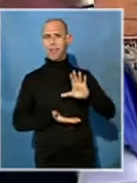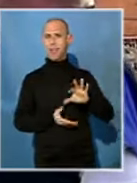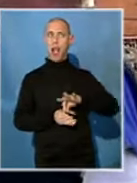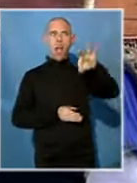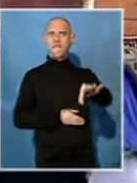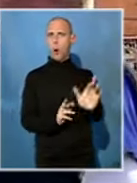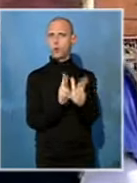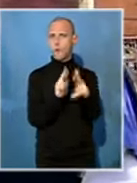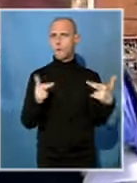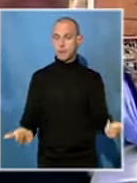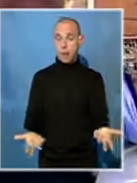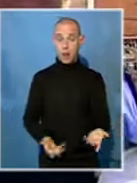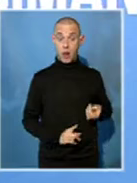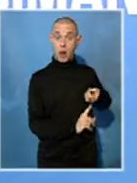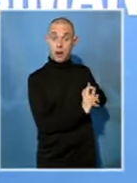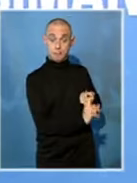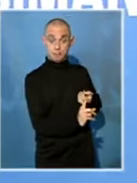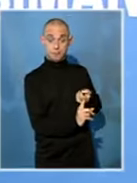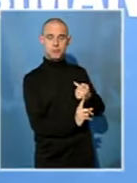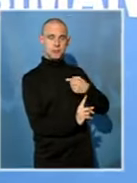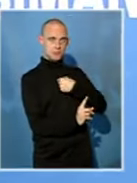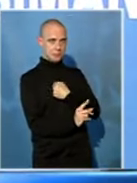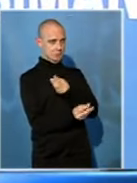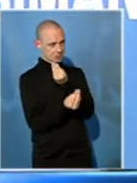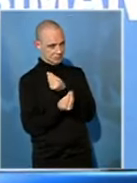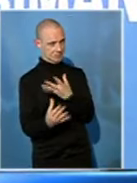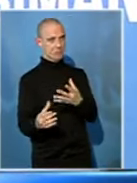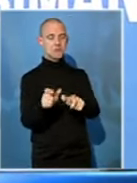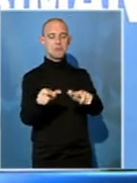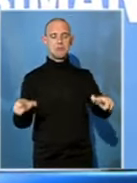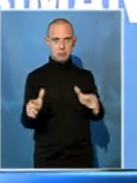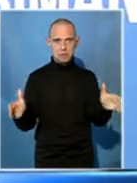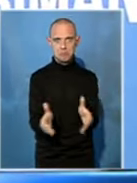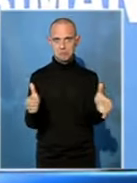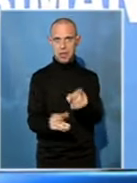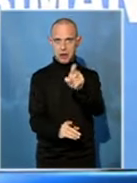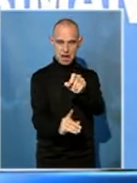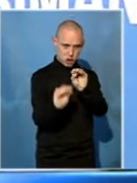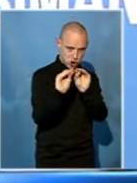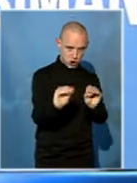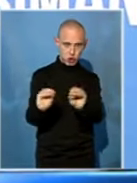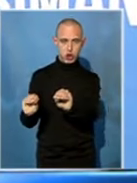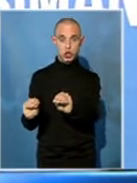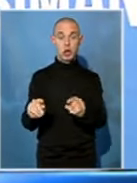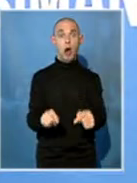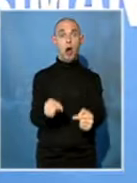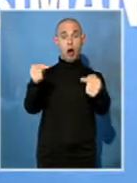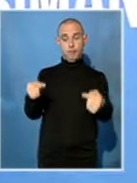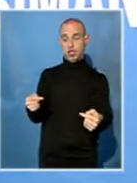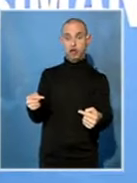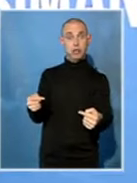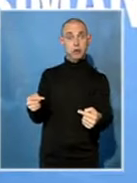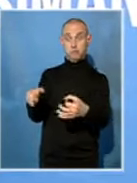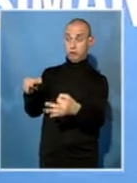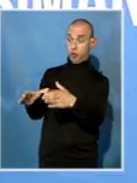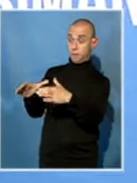unfortunate circumstances. I needed to remind people and educate people that, you know, in opposition, there's very little that